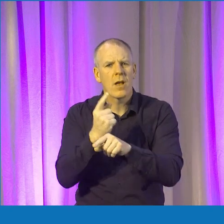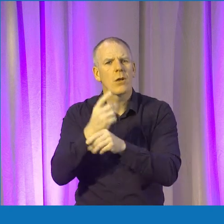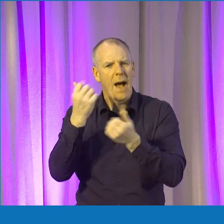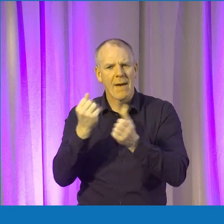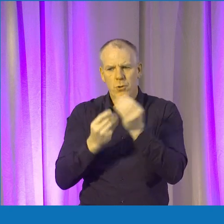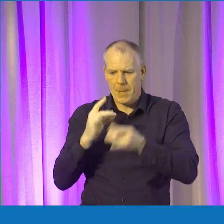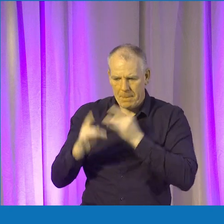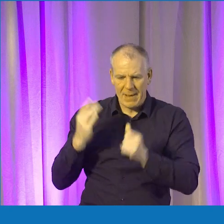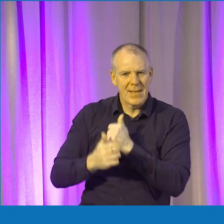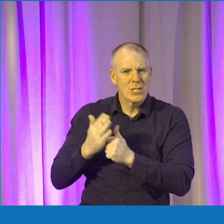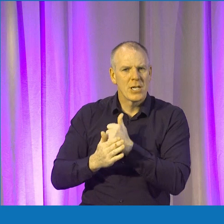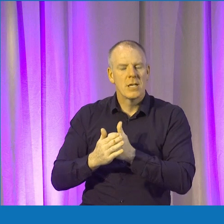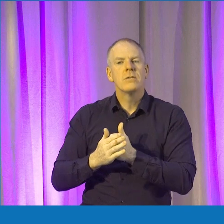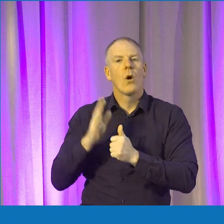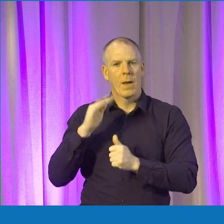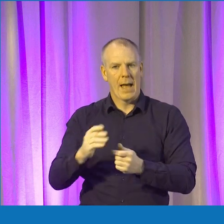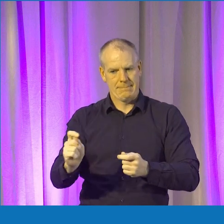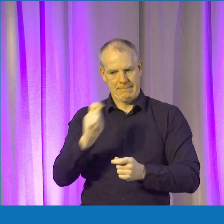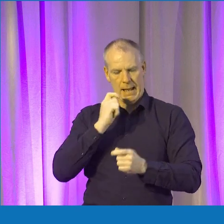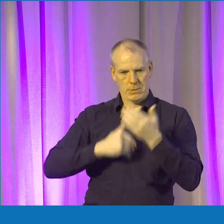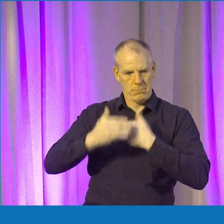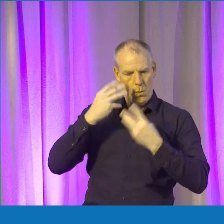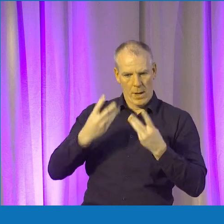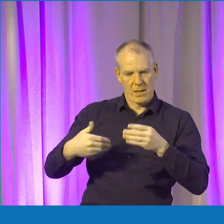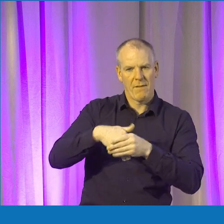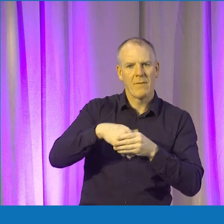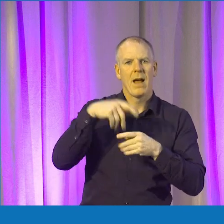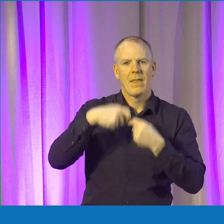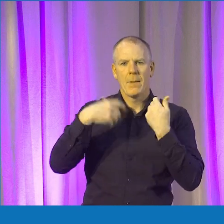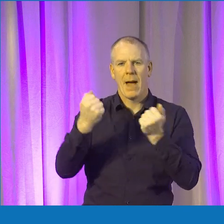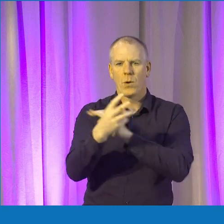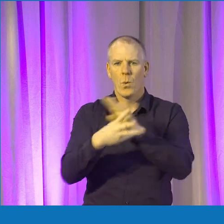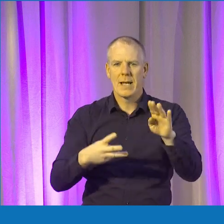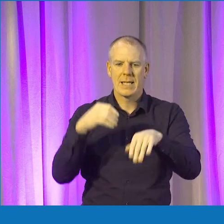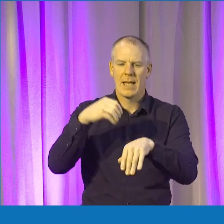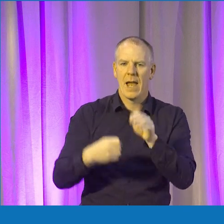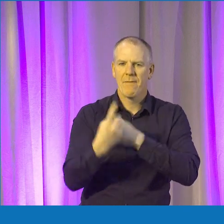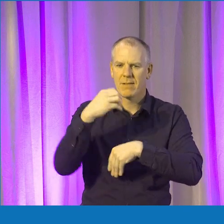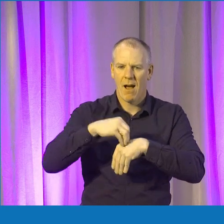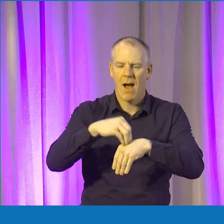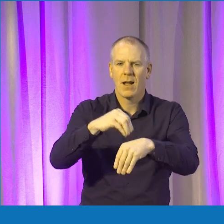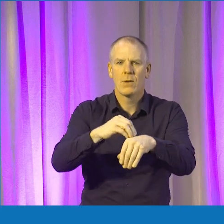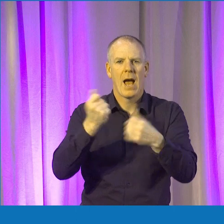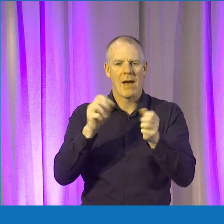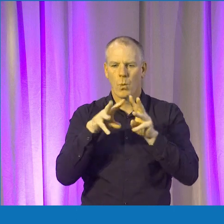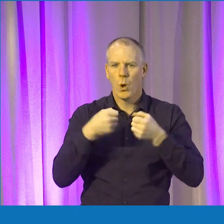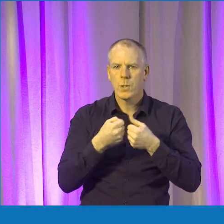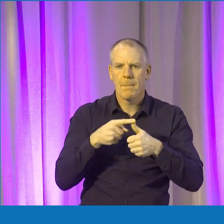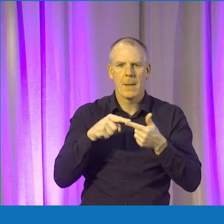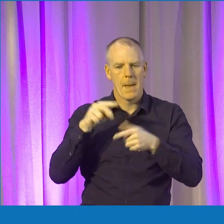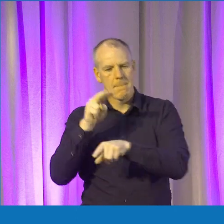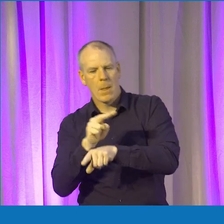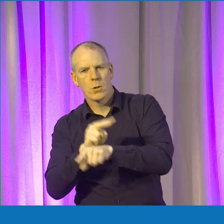we want to hear from you. So you pitch for your place to get in, and then we do weekly events. So we provide workshops, mentorship, funding,